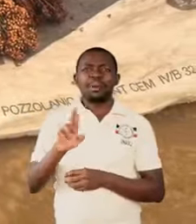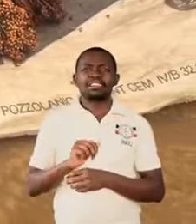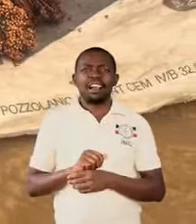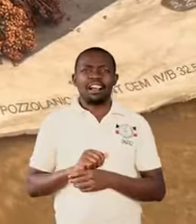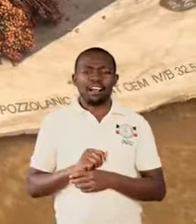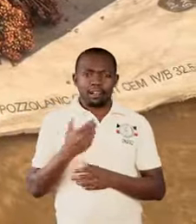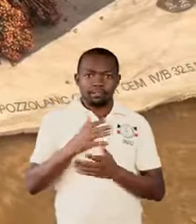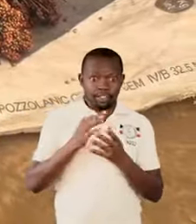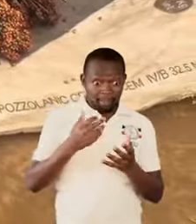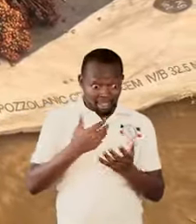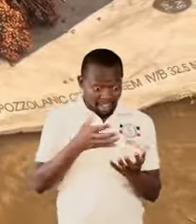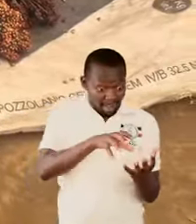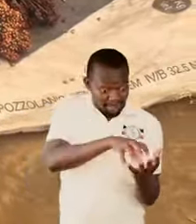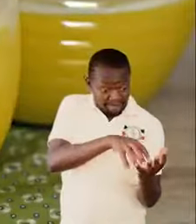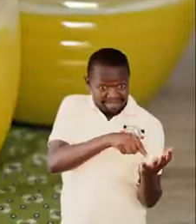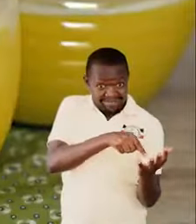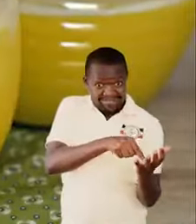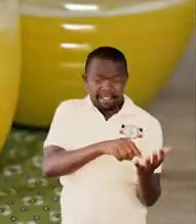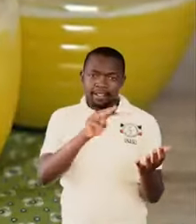of chemistry.